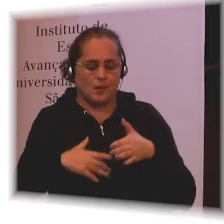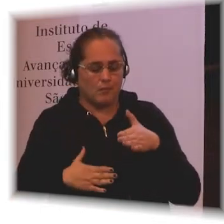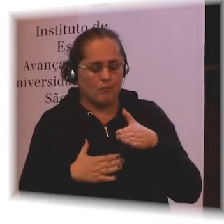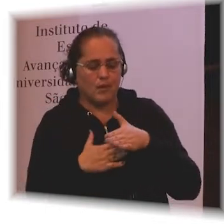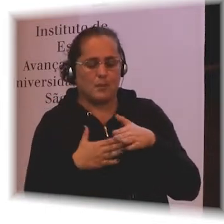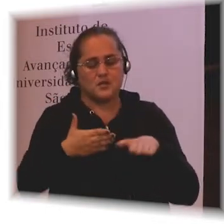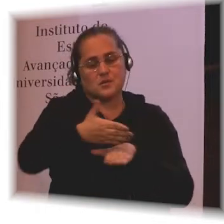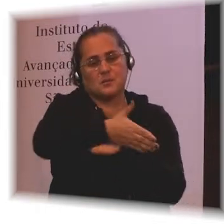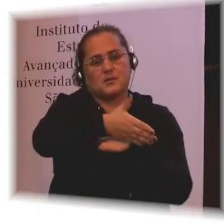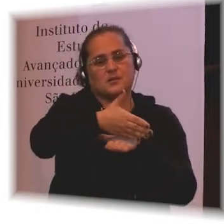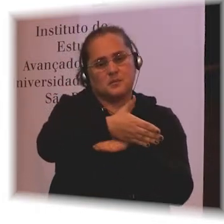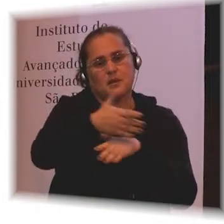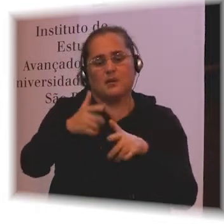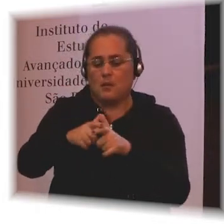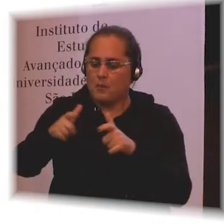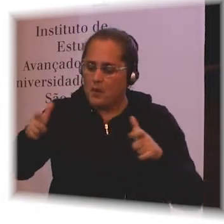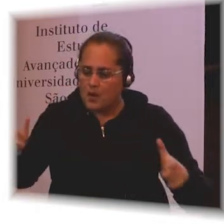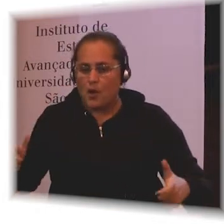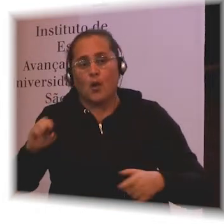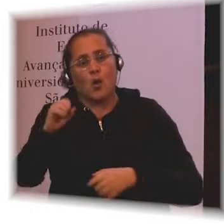involved in society in some way.